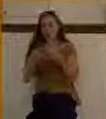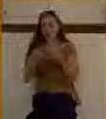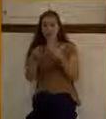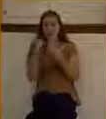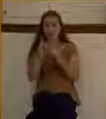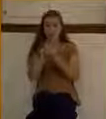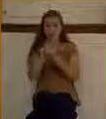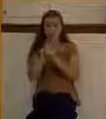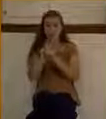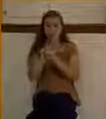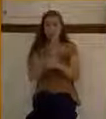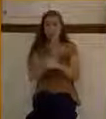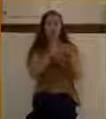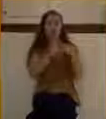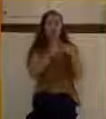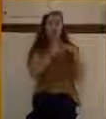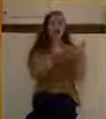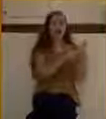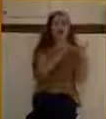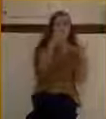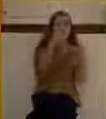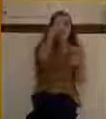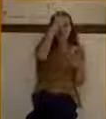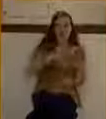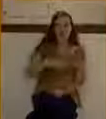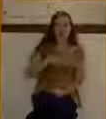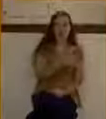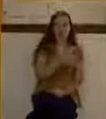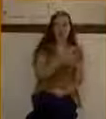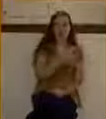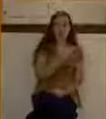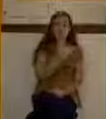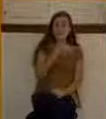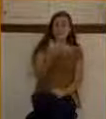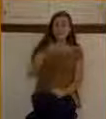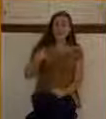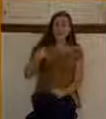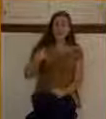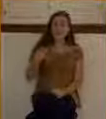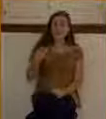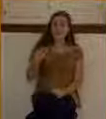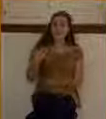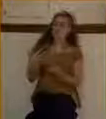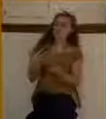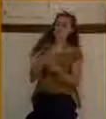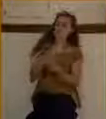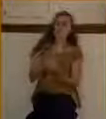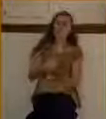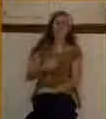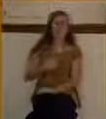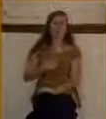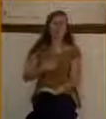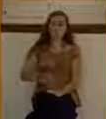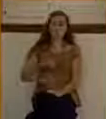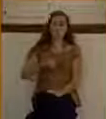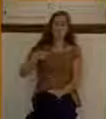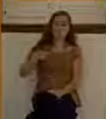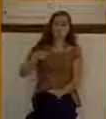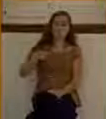wants to ask Jesus, but he's not coming with a sense of entitlement. He's not coming with religious pride.